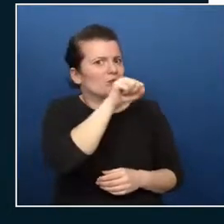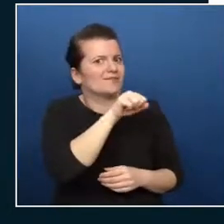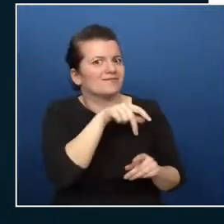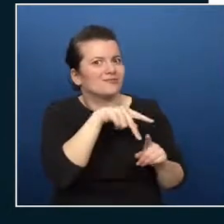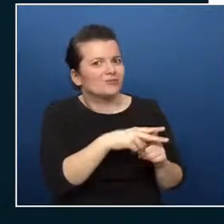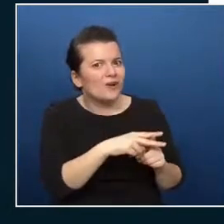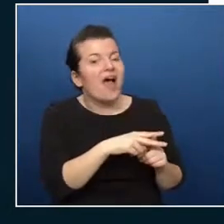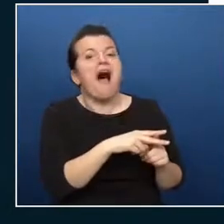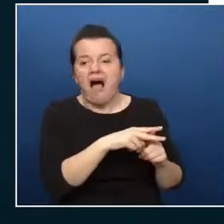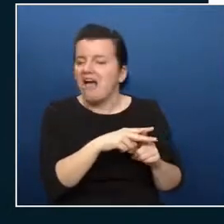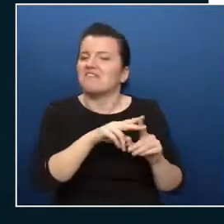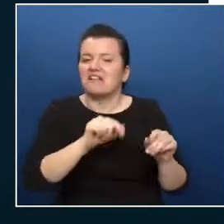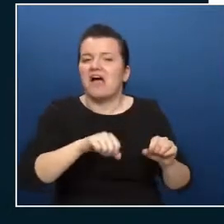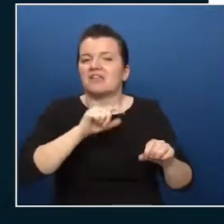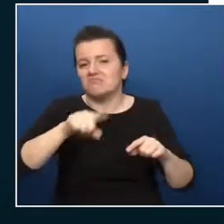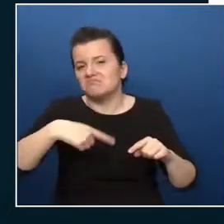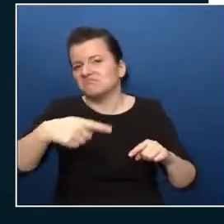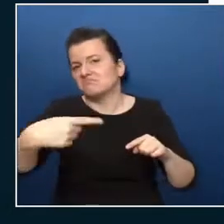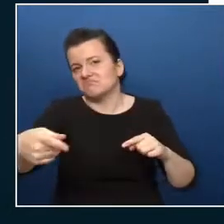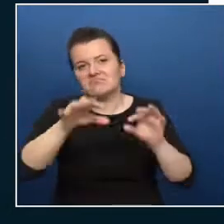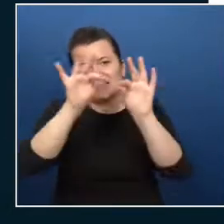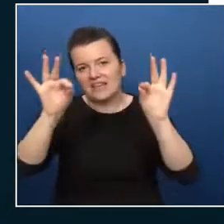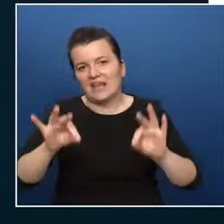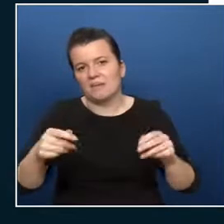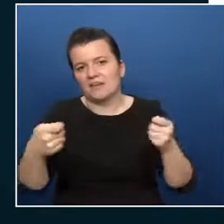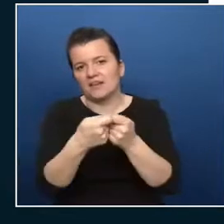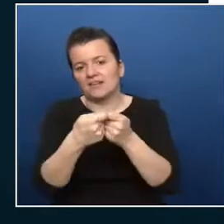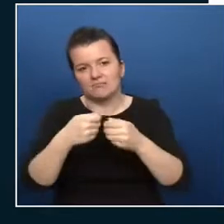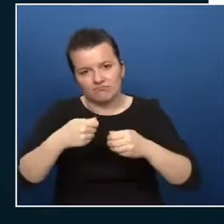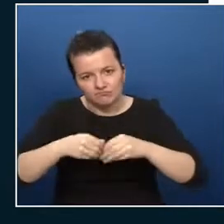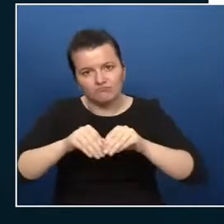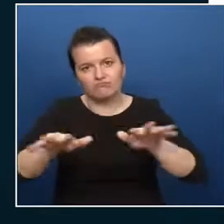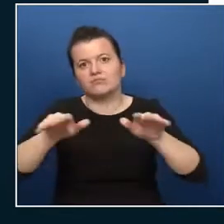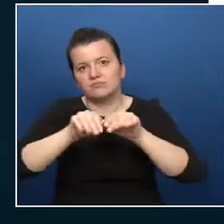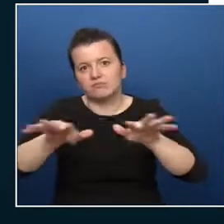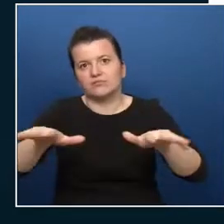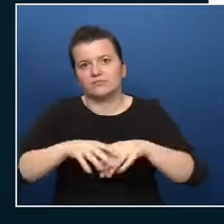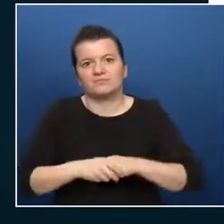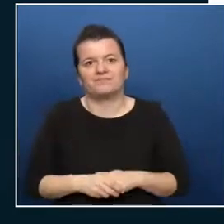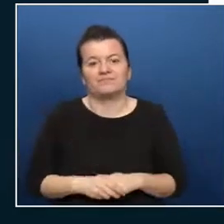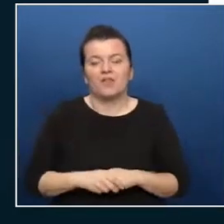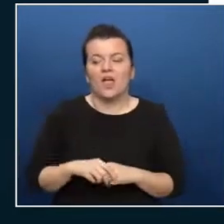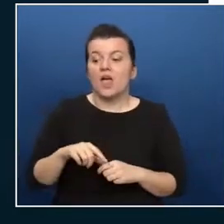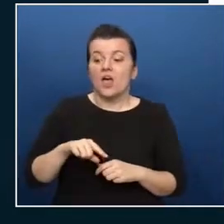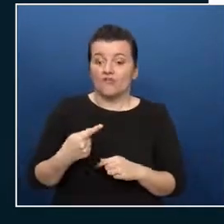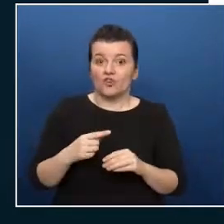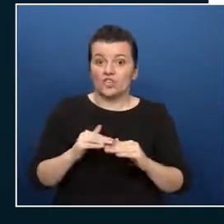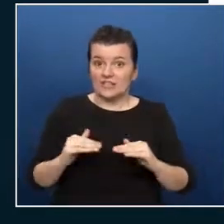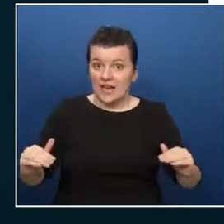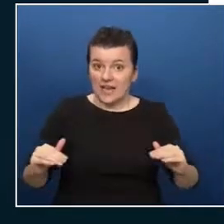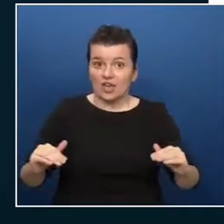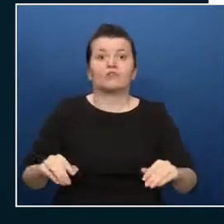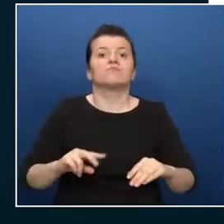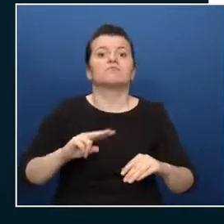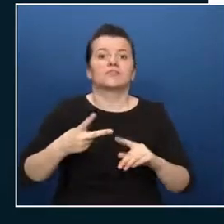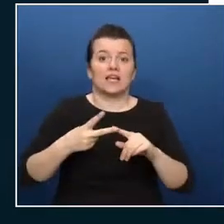all right another layer done so so we looked at management groups enterprise scale landing zones